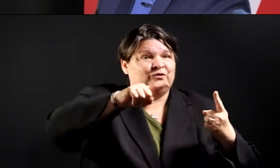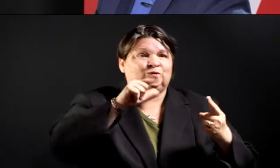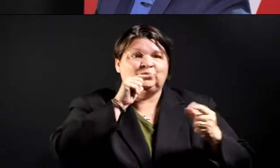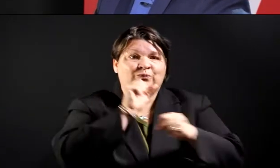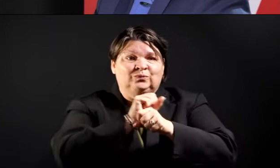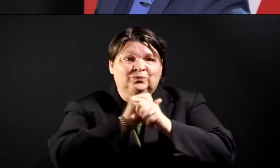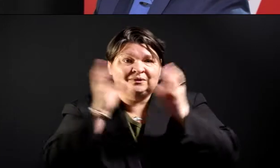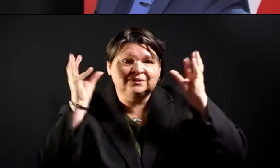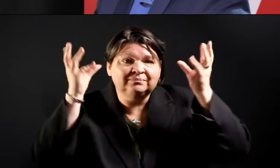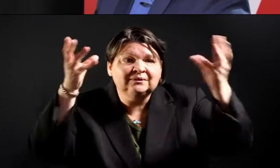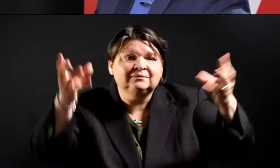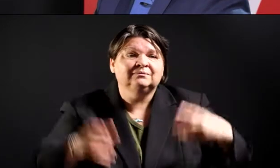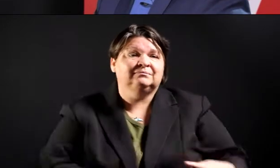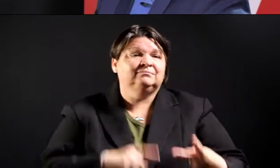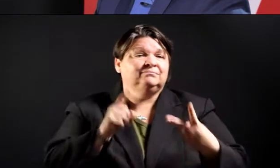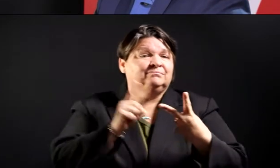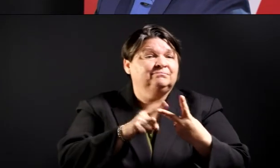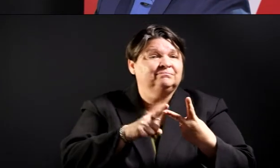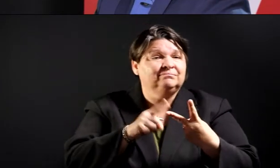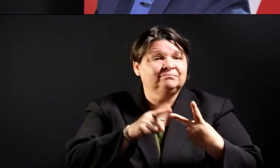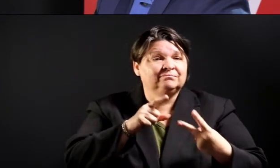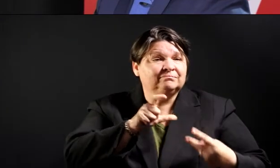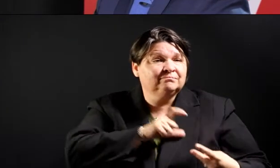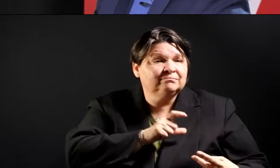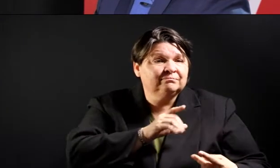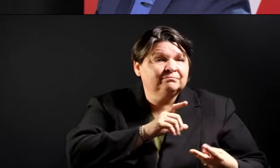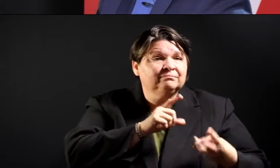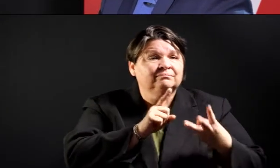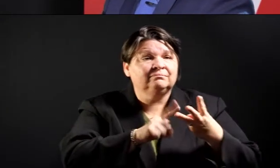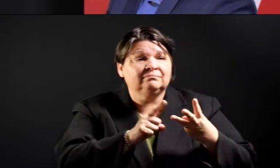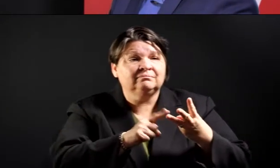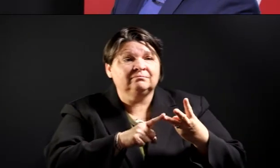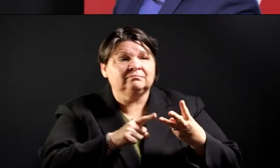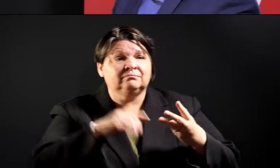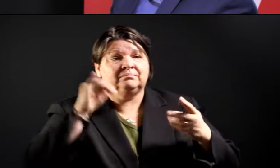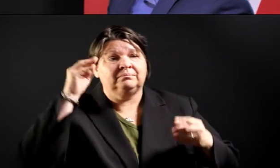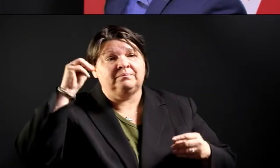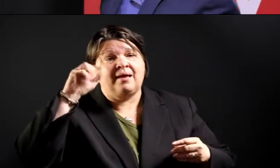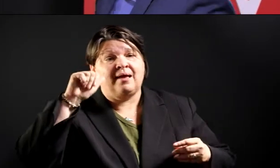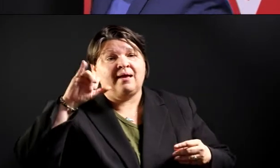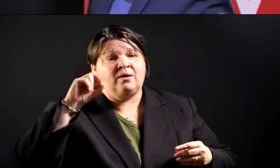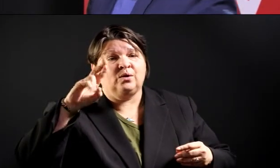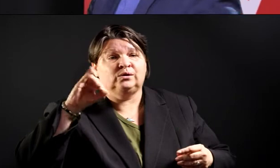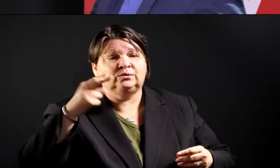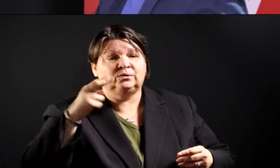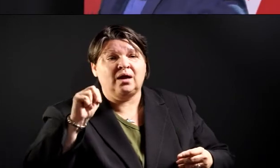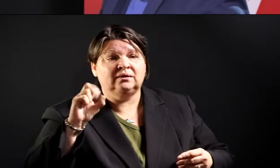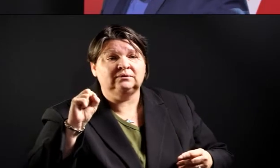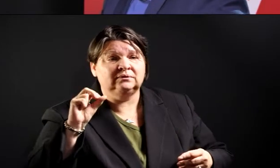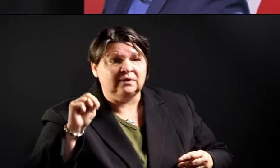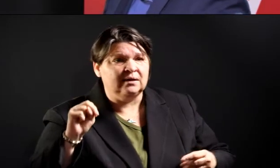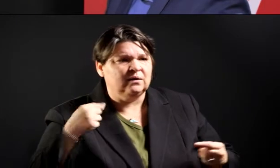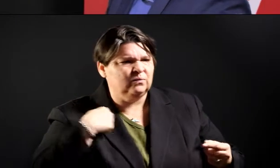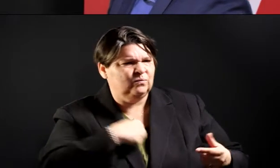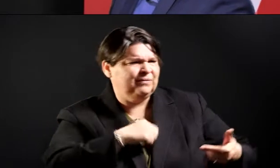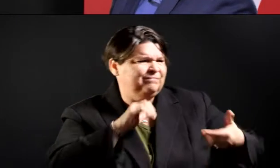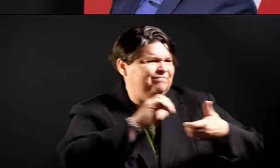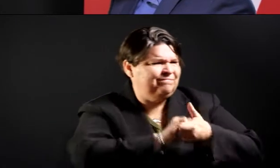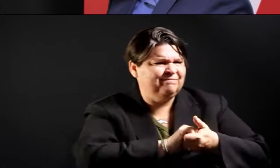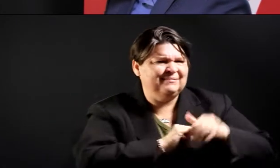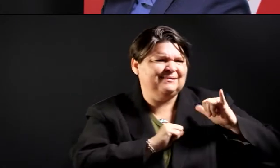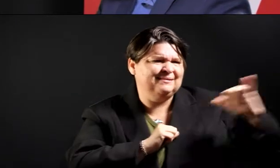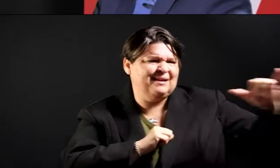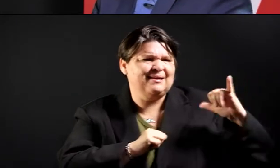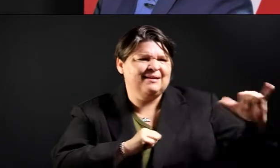friend, Mayor Johnson from Dallas and the Metroplex. It's called DFW Celebrates Our Heroes. So don't forget, tomorrow night